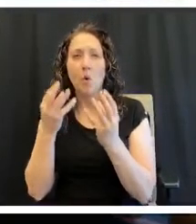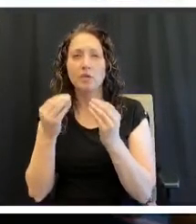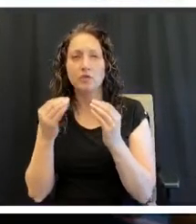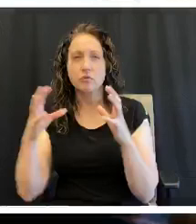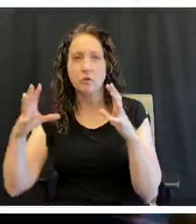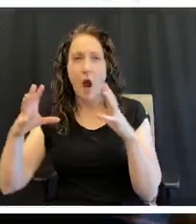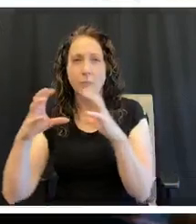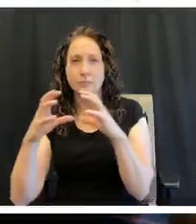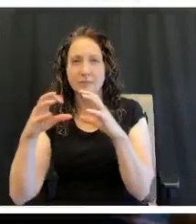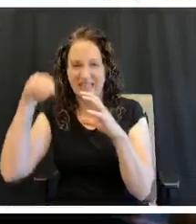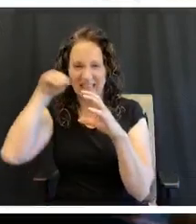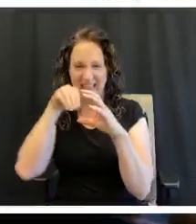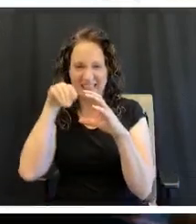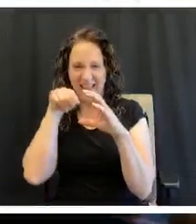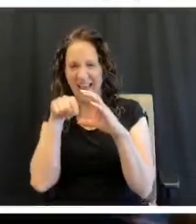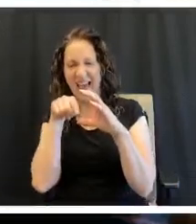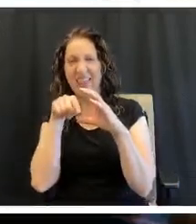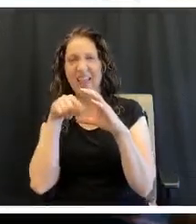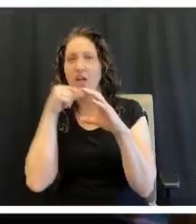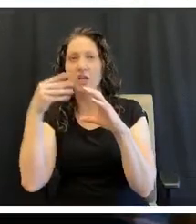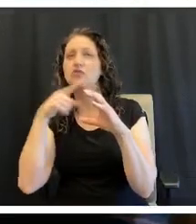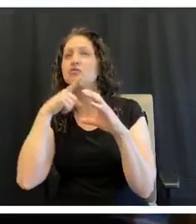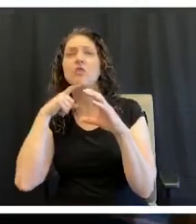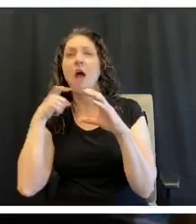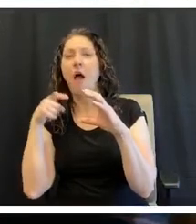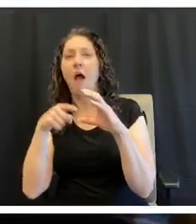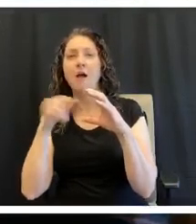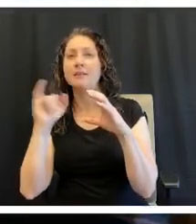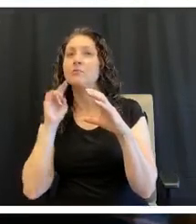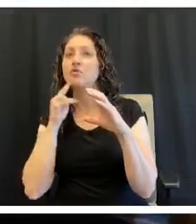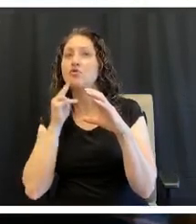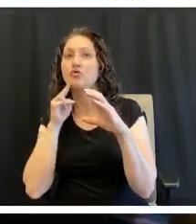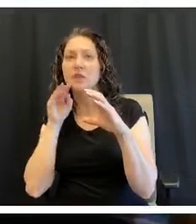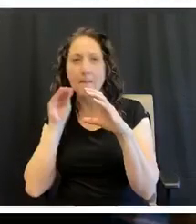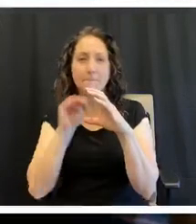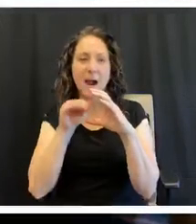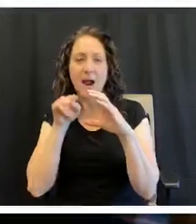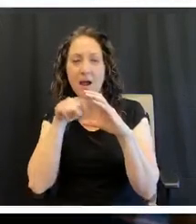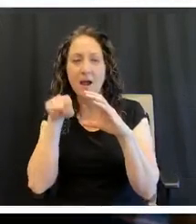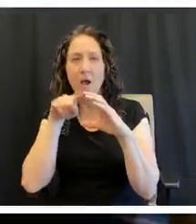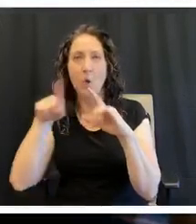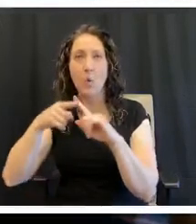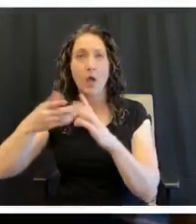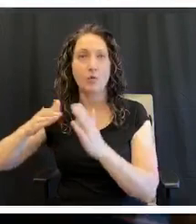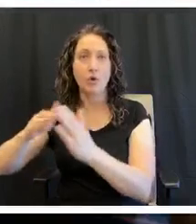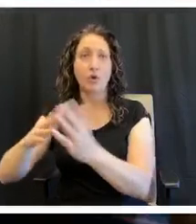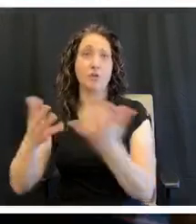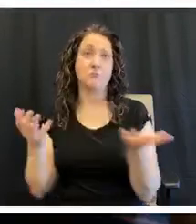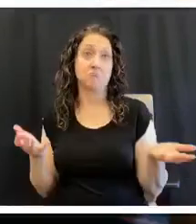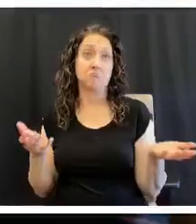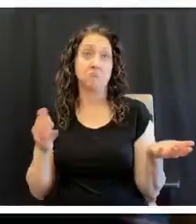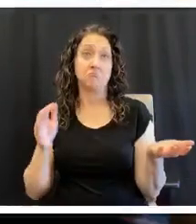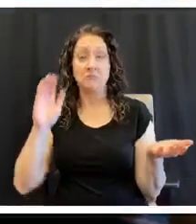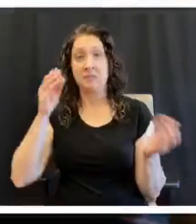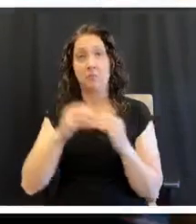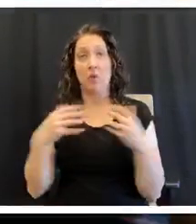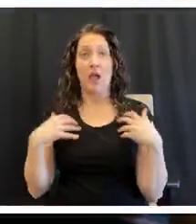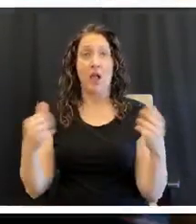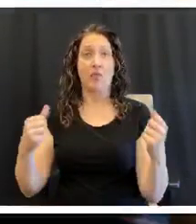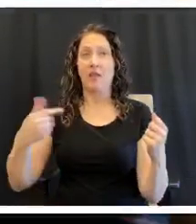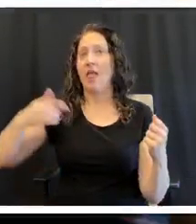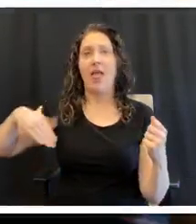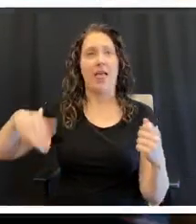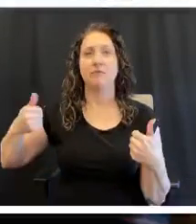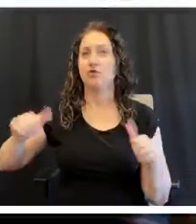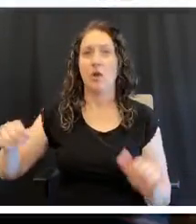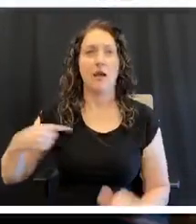a lot of the nutrients. It makes it a little bit easier for you. Like I said, I have not tried an